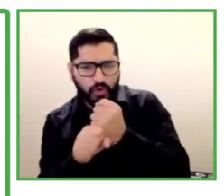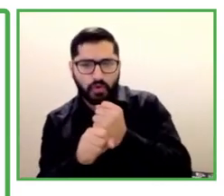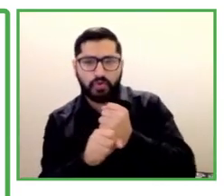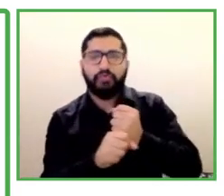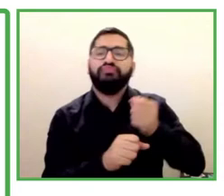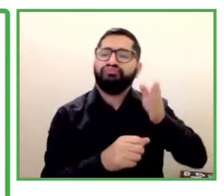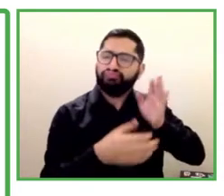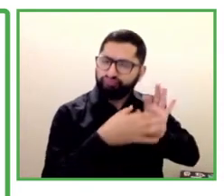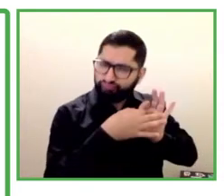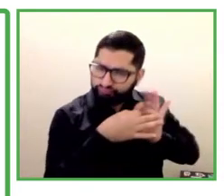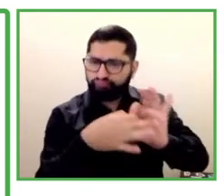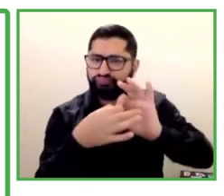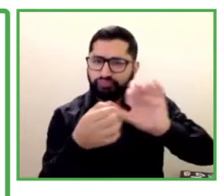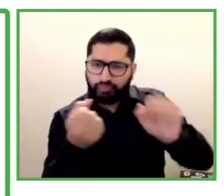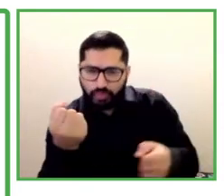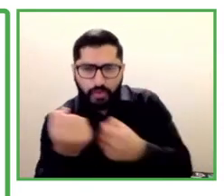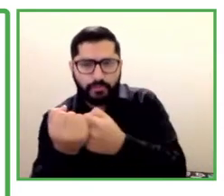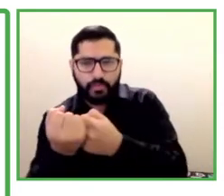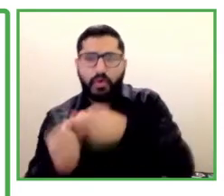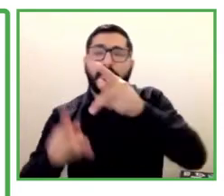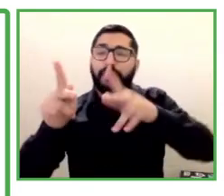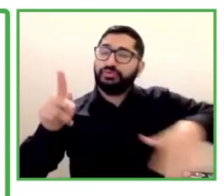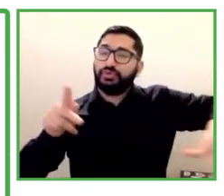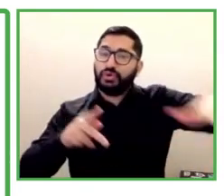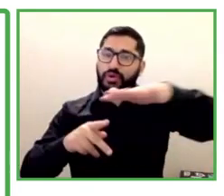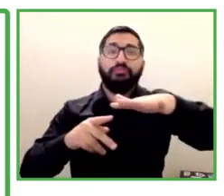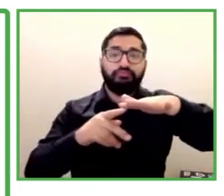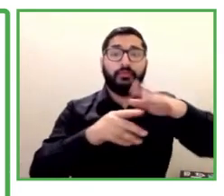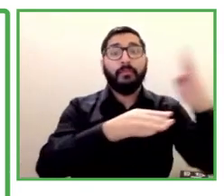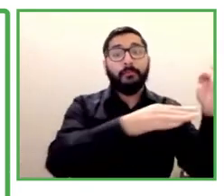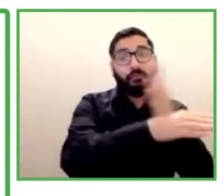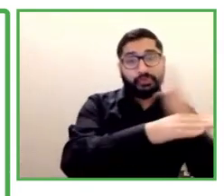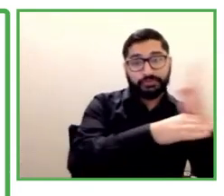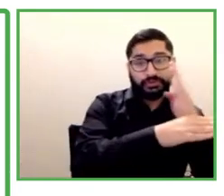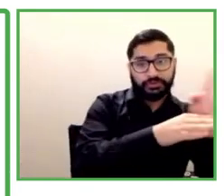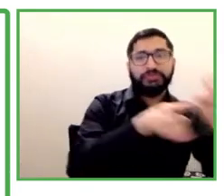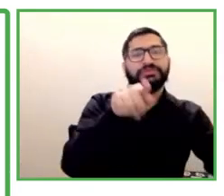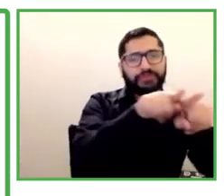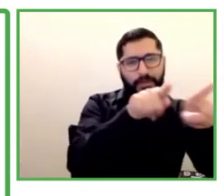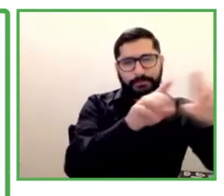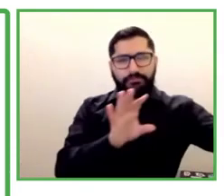PRIDE has won several awards and become a policy influencer at the national level.